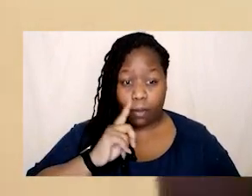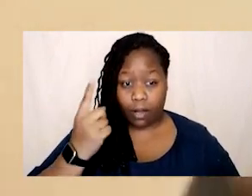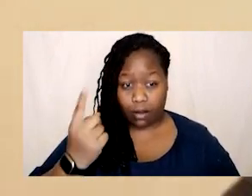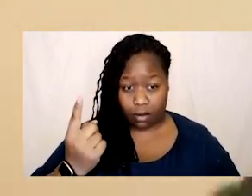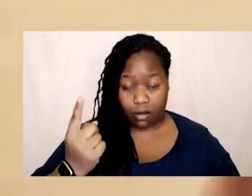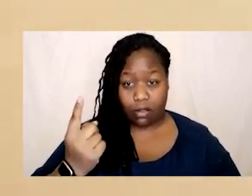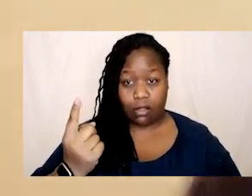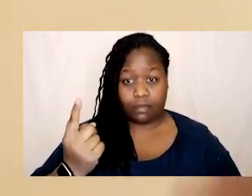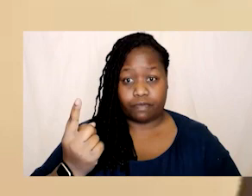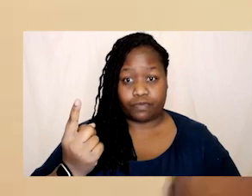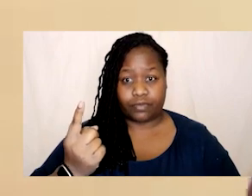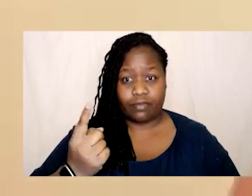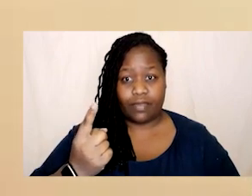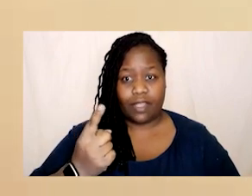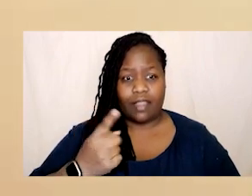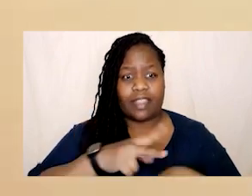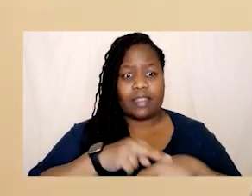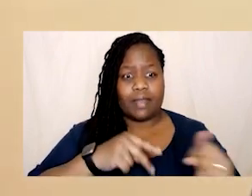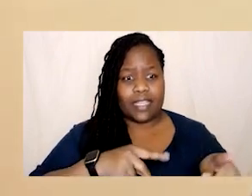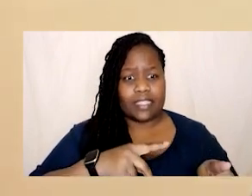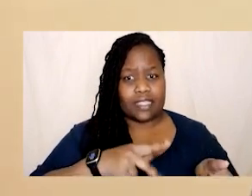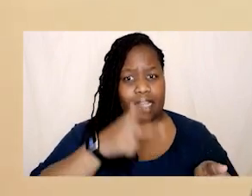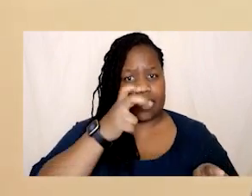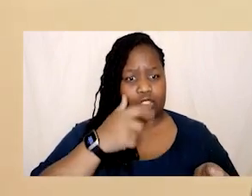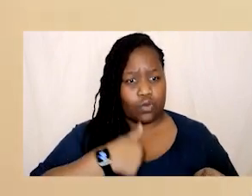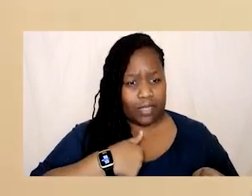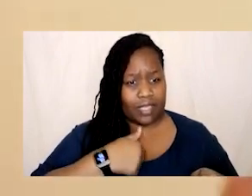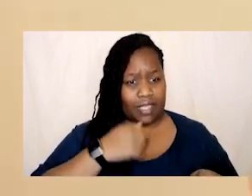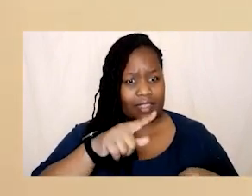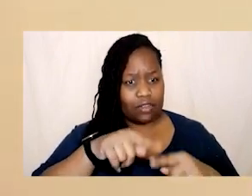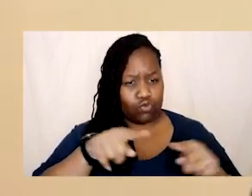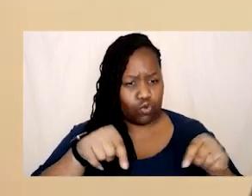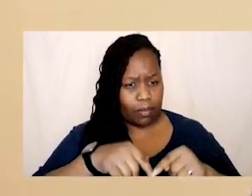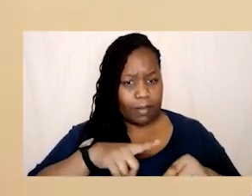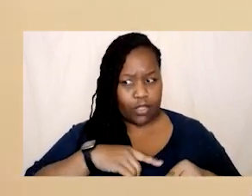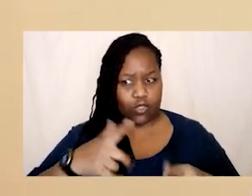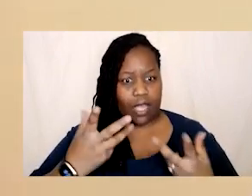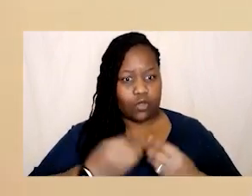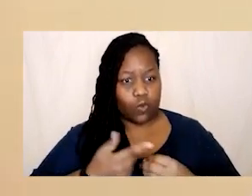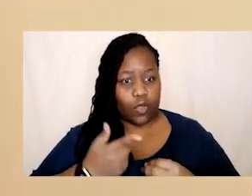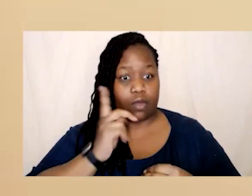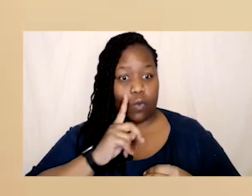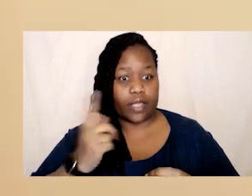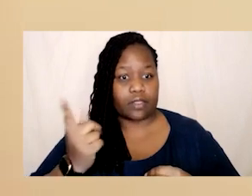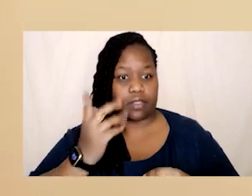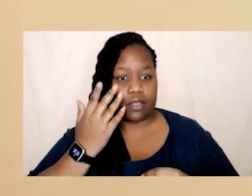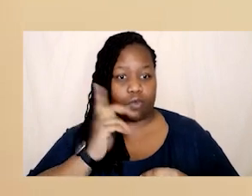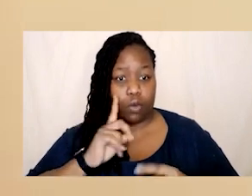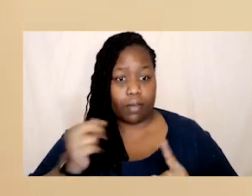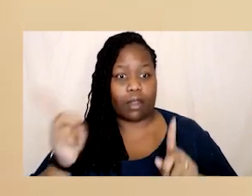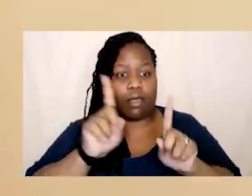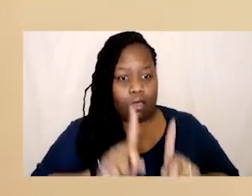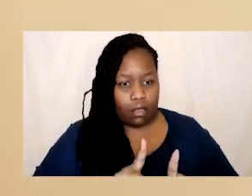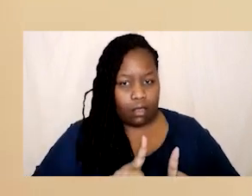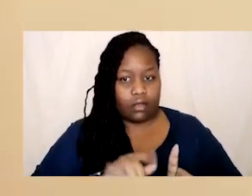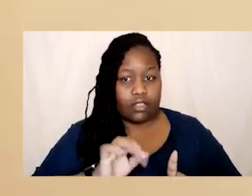who but the police took me seriously in that in that in that uh in that room that's another way that allies can um can help physically in